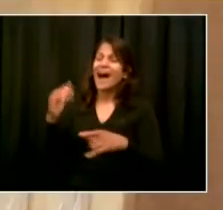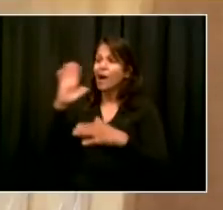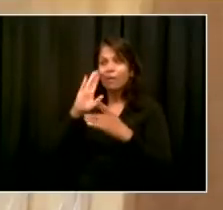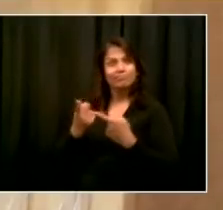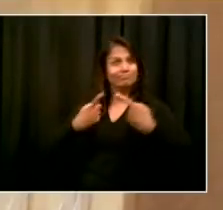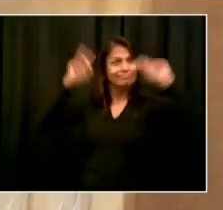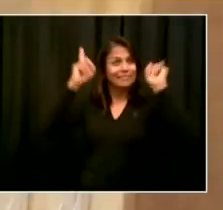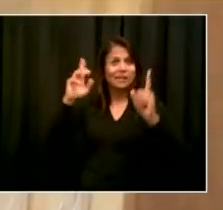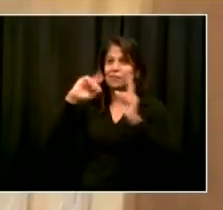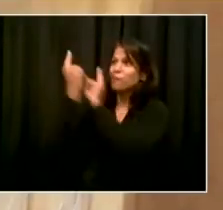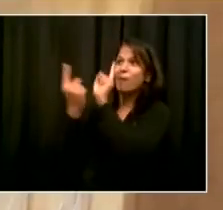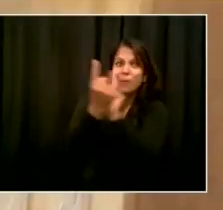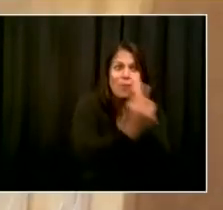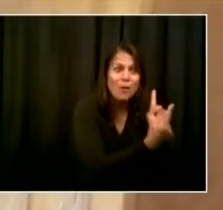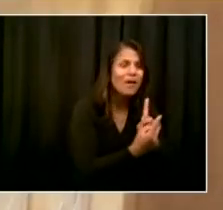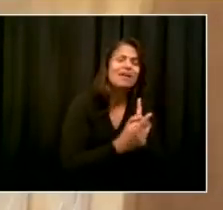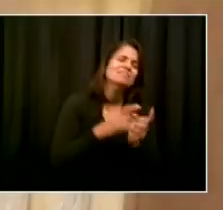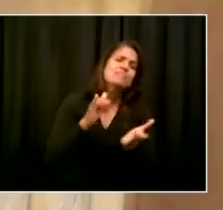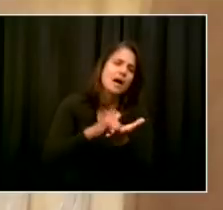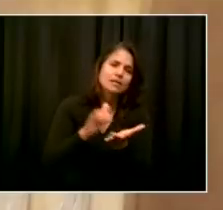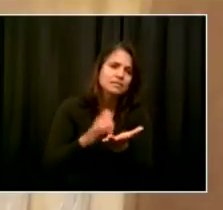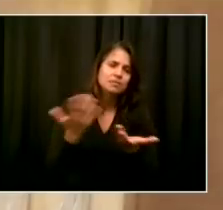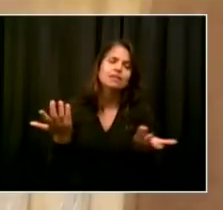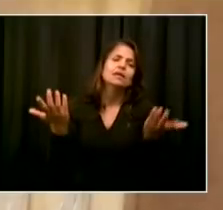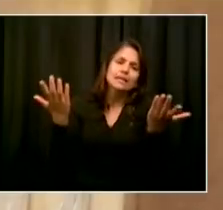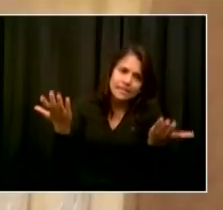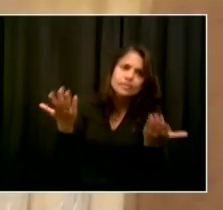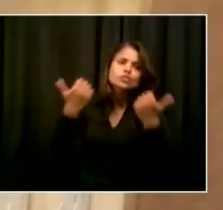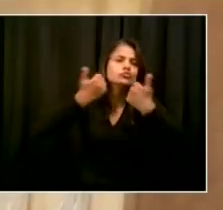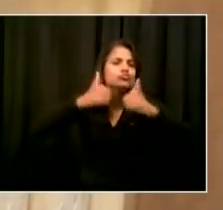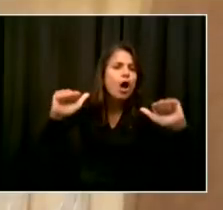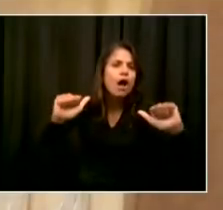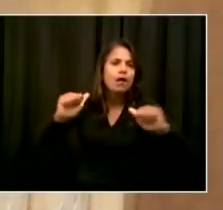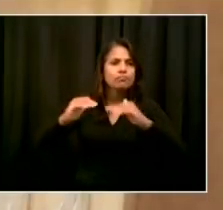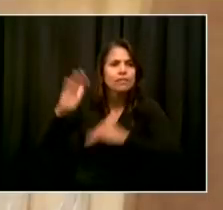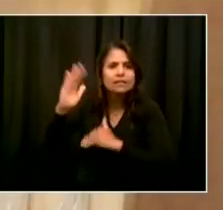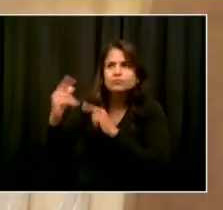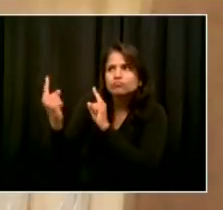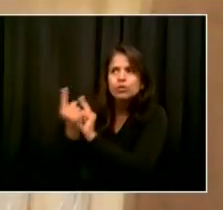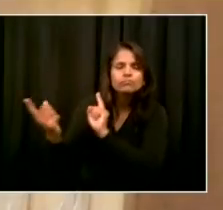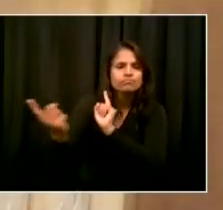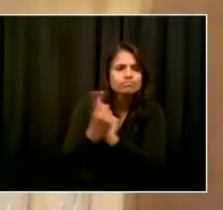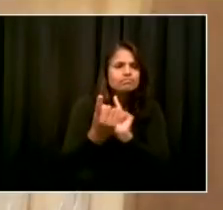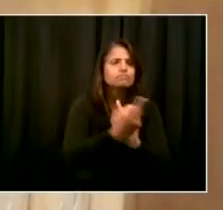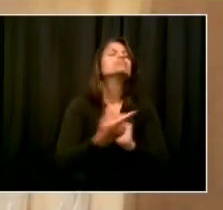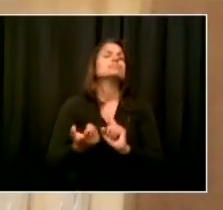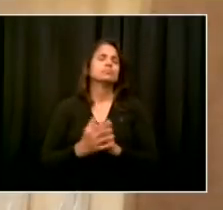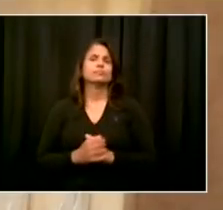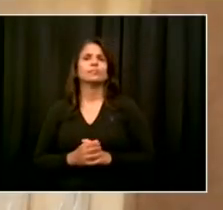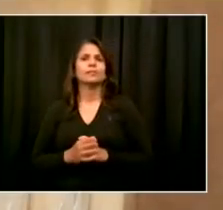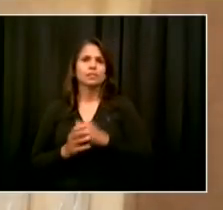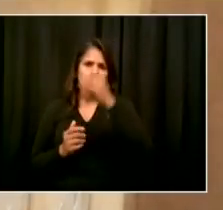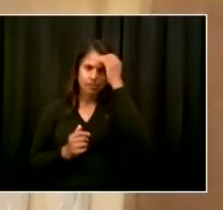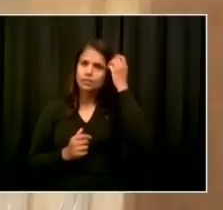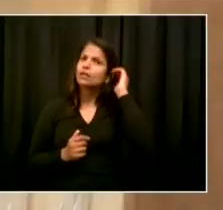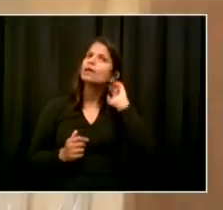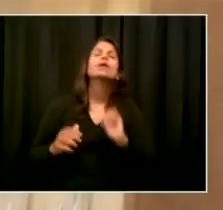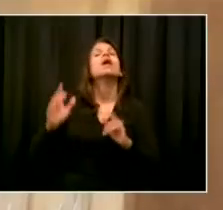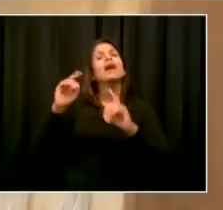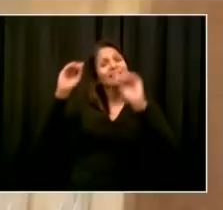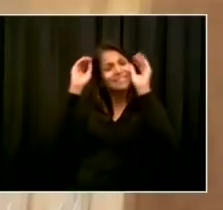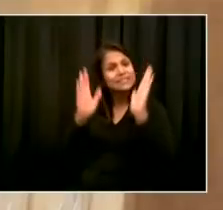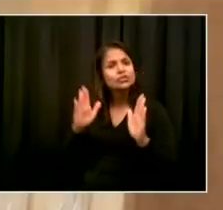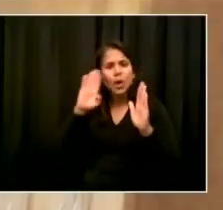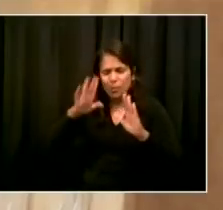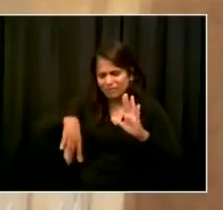and are really good at it. We don't want to stop them or get in the way of that. So that's why we've provided the opportunity for them to have this kind of